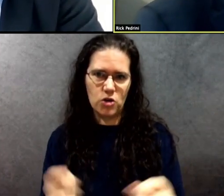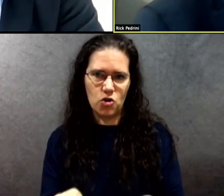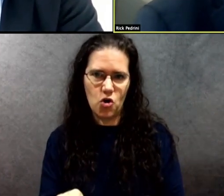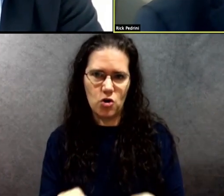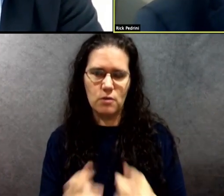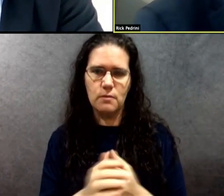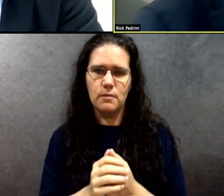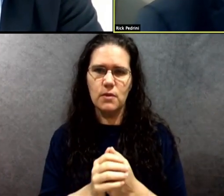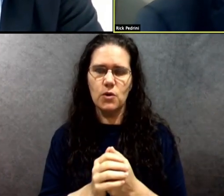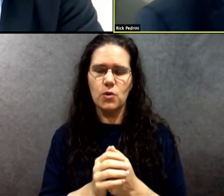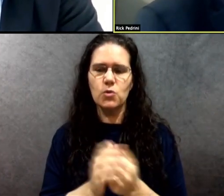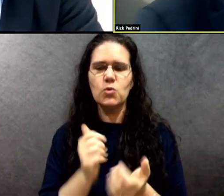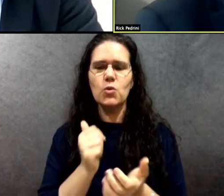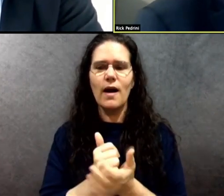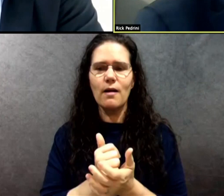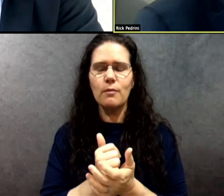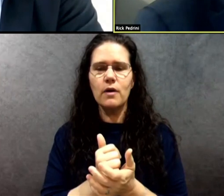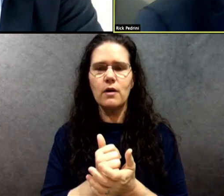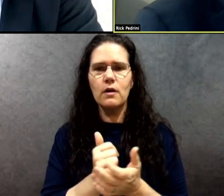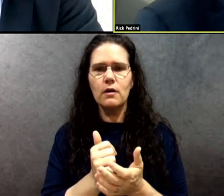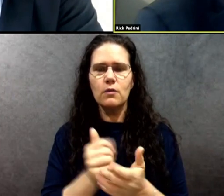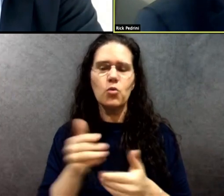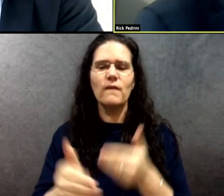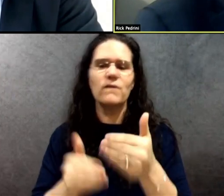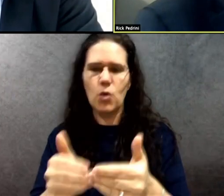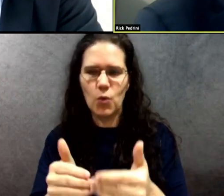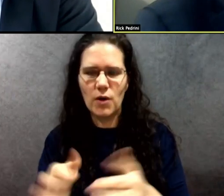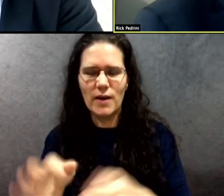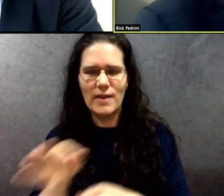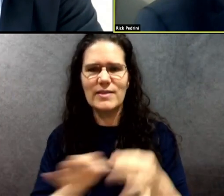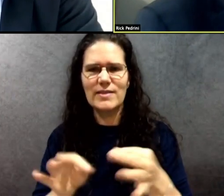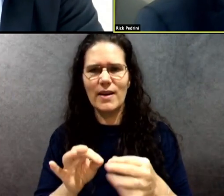a serious suspension. Um,